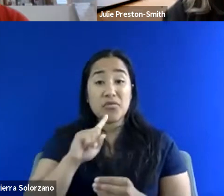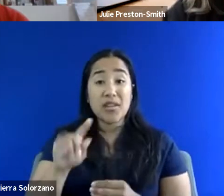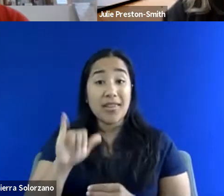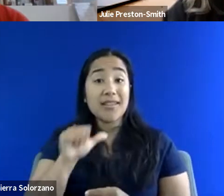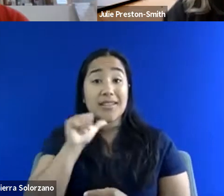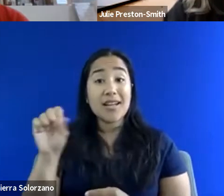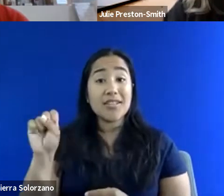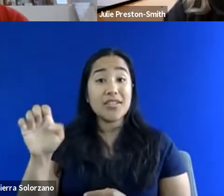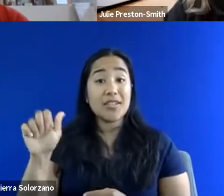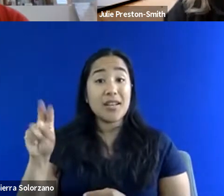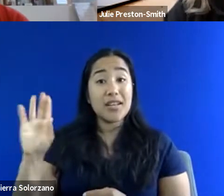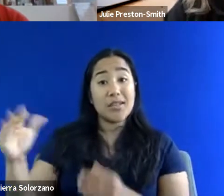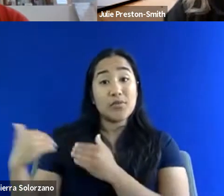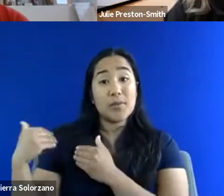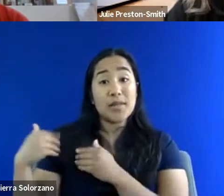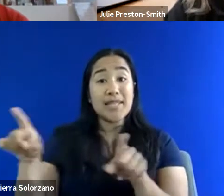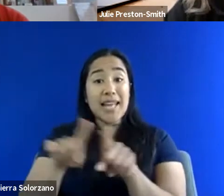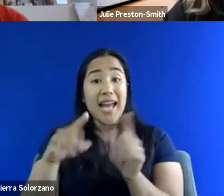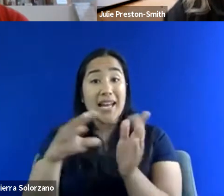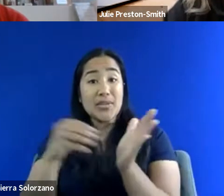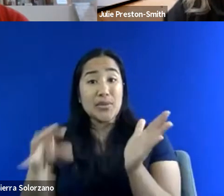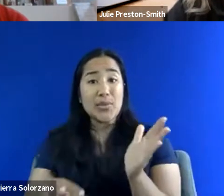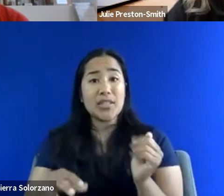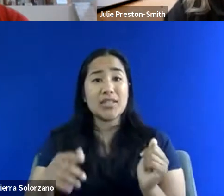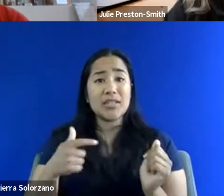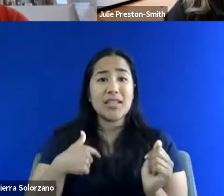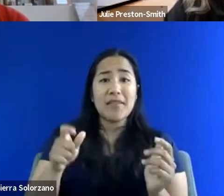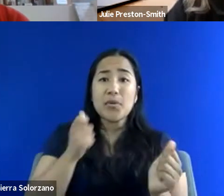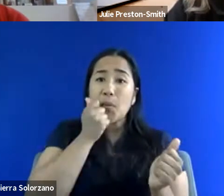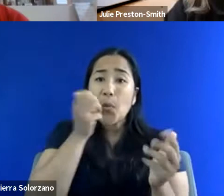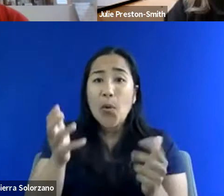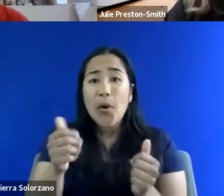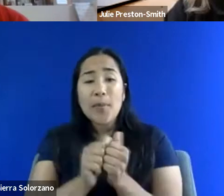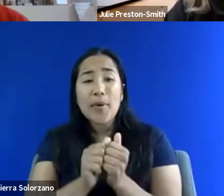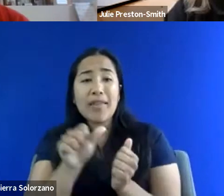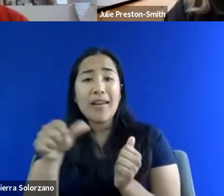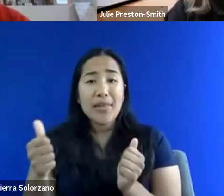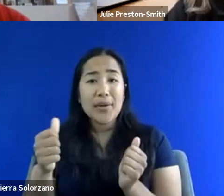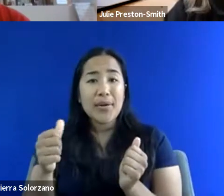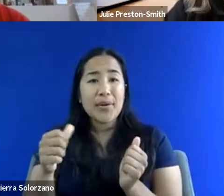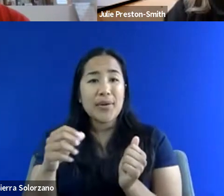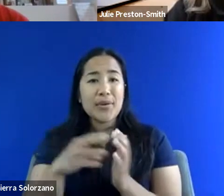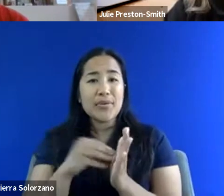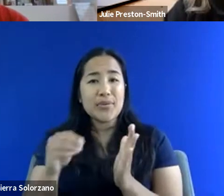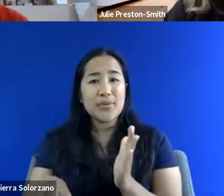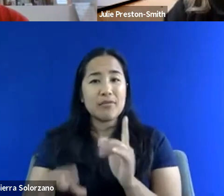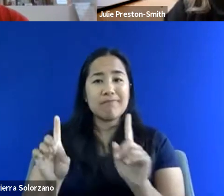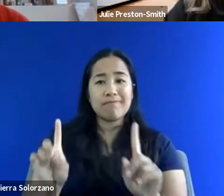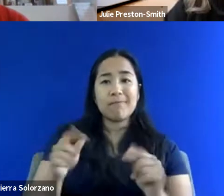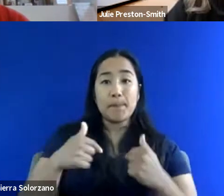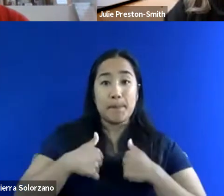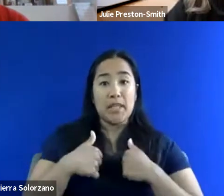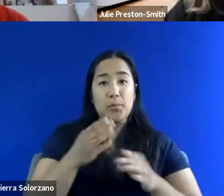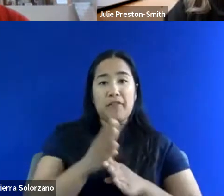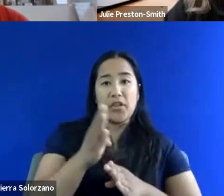as a student to make that environment welcoming to our formerly incarcerated students. So like what as professionals, what can we do